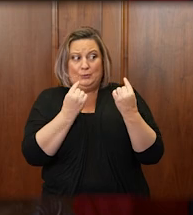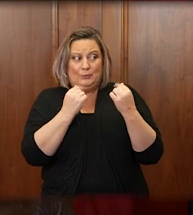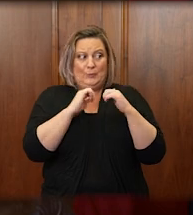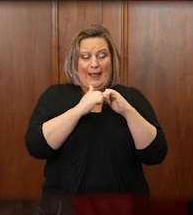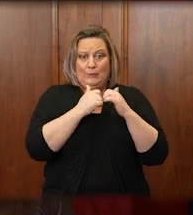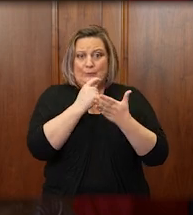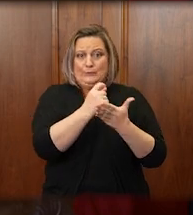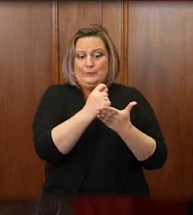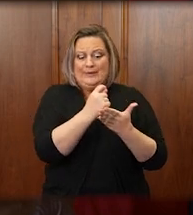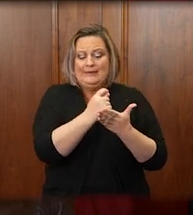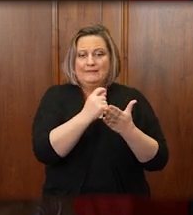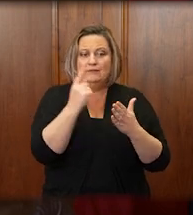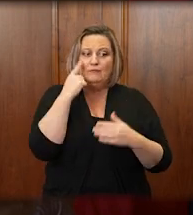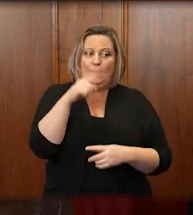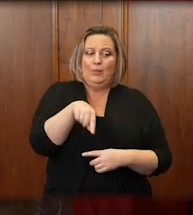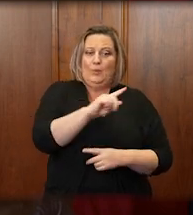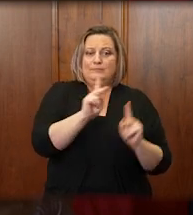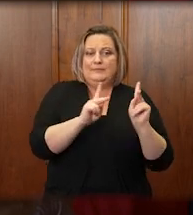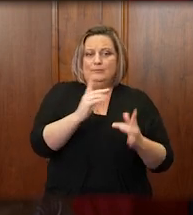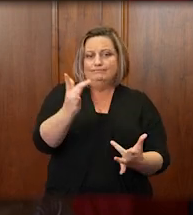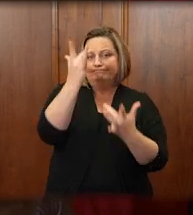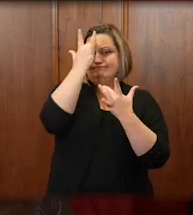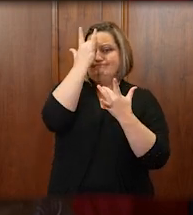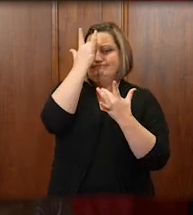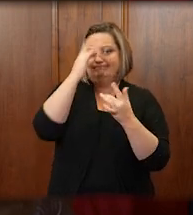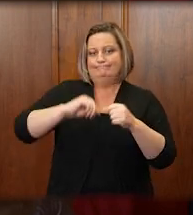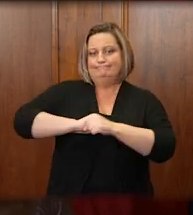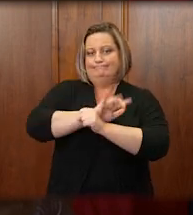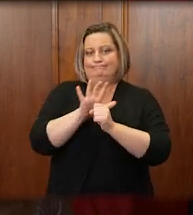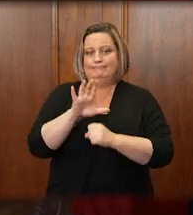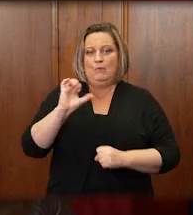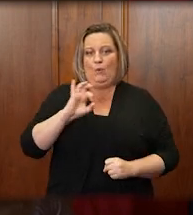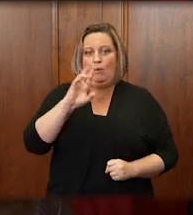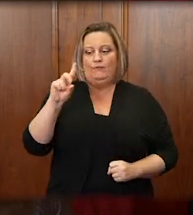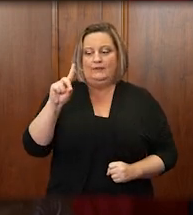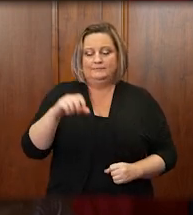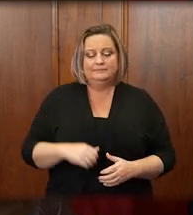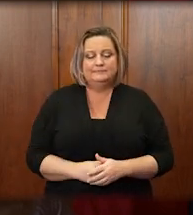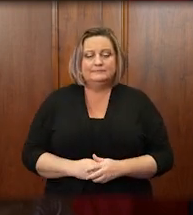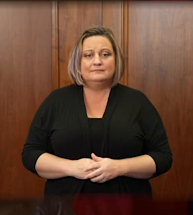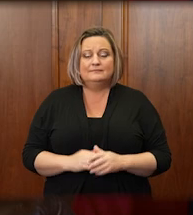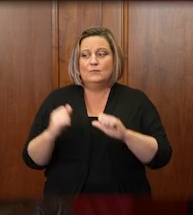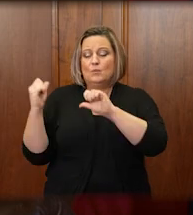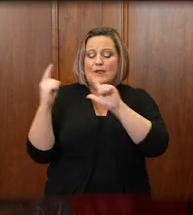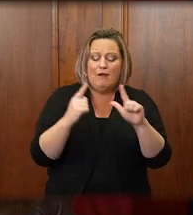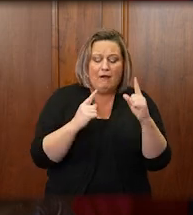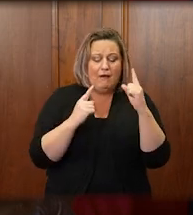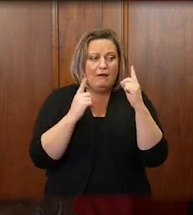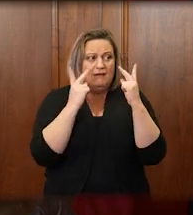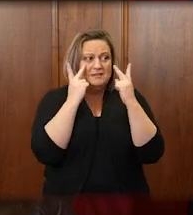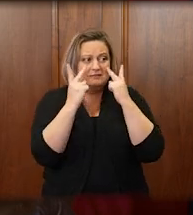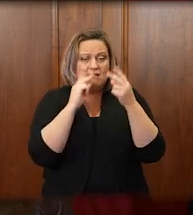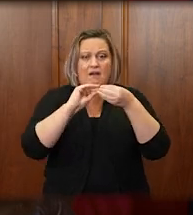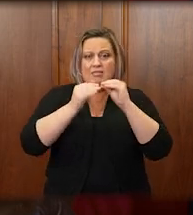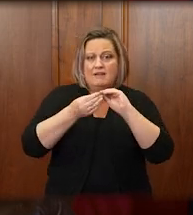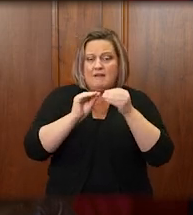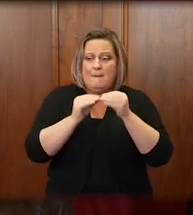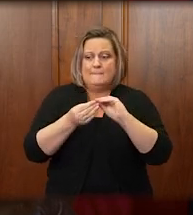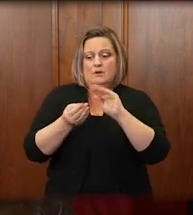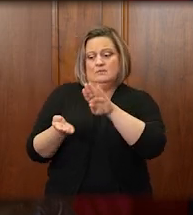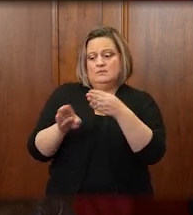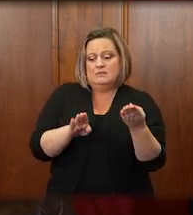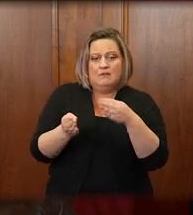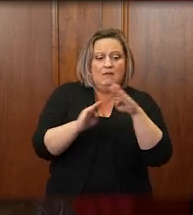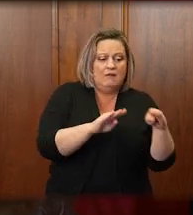infected with the coronavirus. We all heard of and saw fatalities and enduring and debilitating